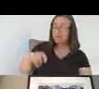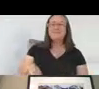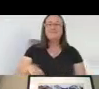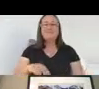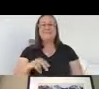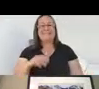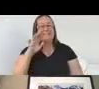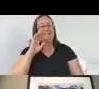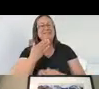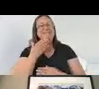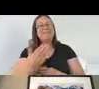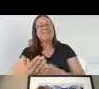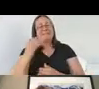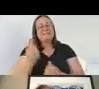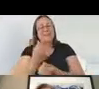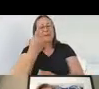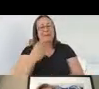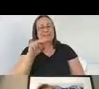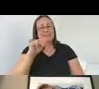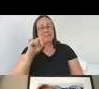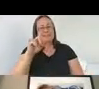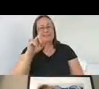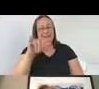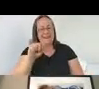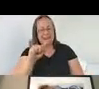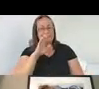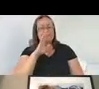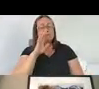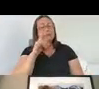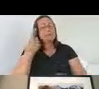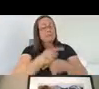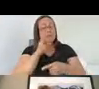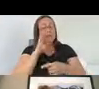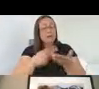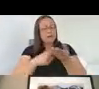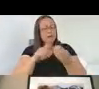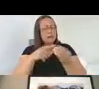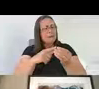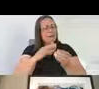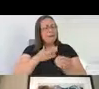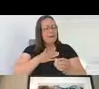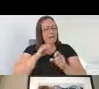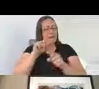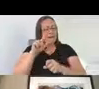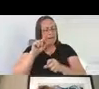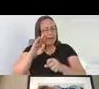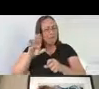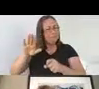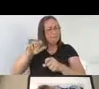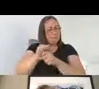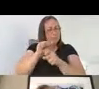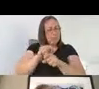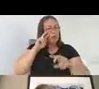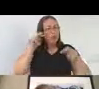All right. Good morning, everyone. So today I'll tell you a little bit about the work my lab does looking at ischemic brain